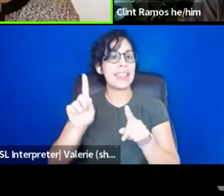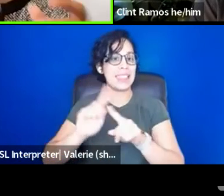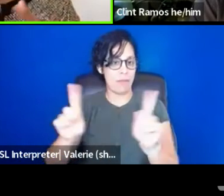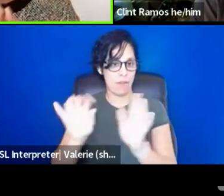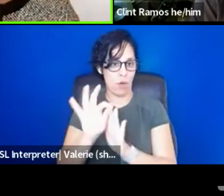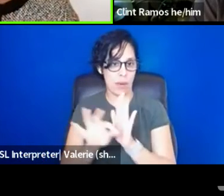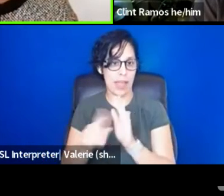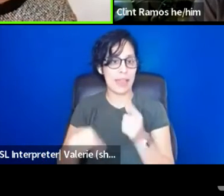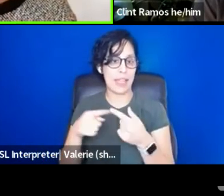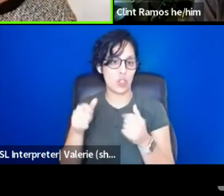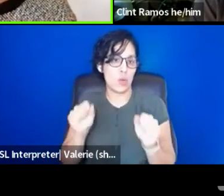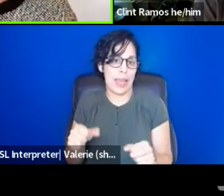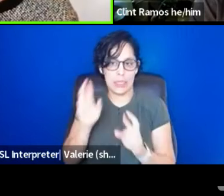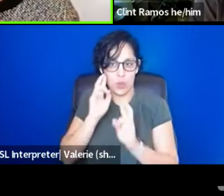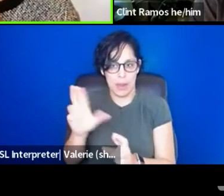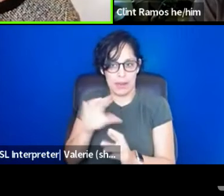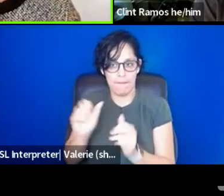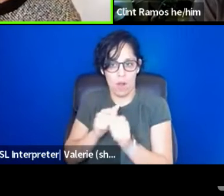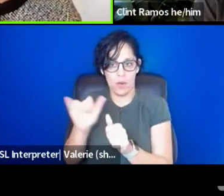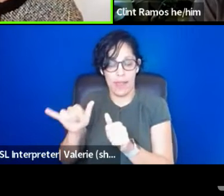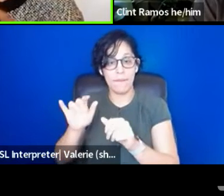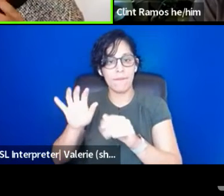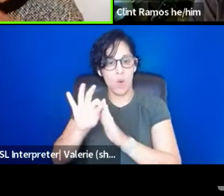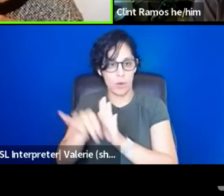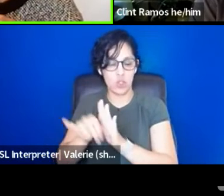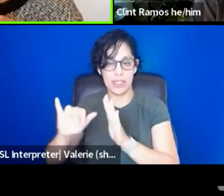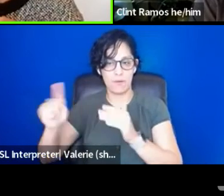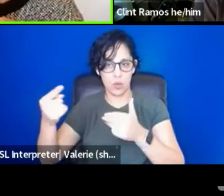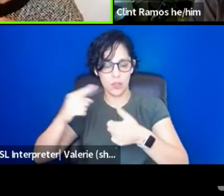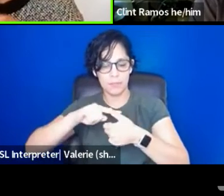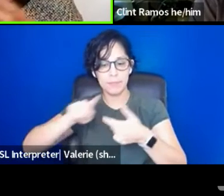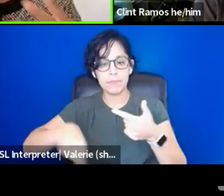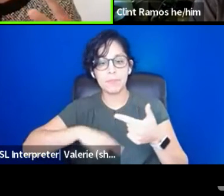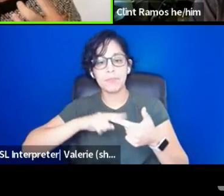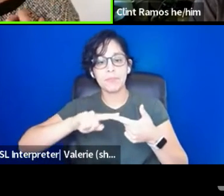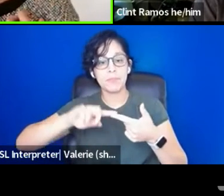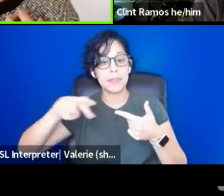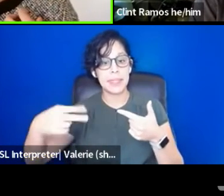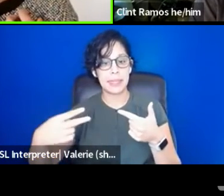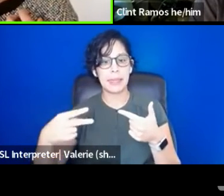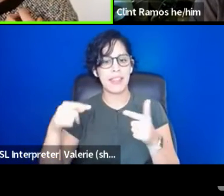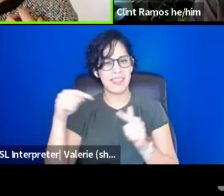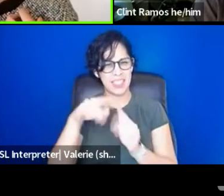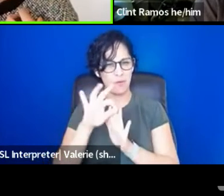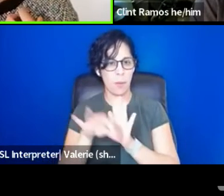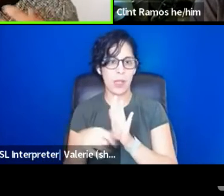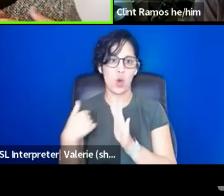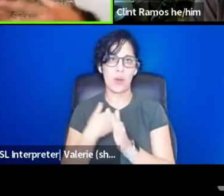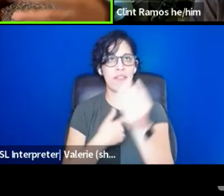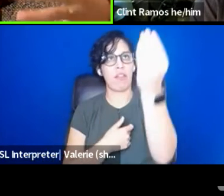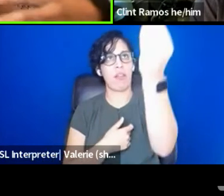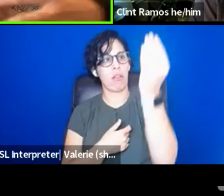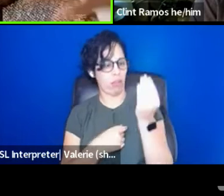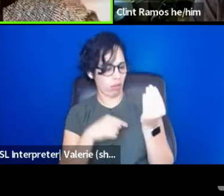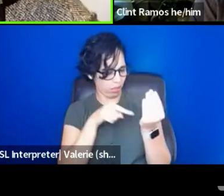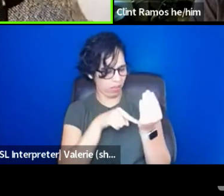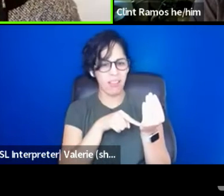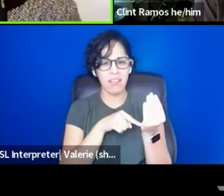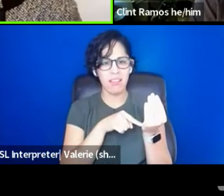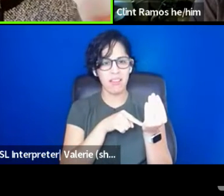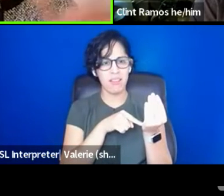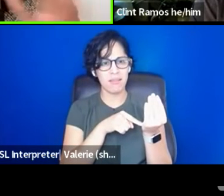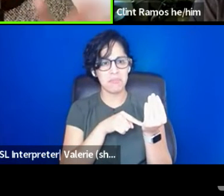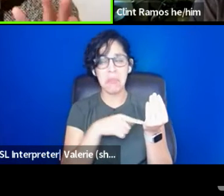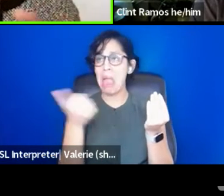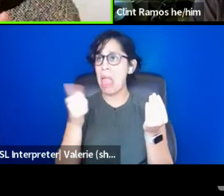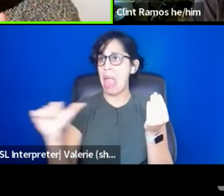respect that formula, right? That's first of all. Second of all, this formula that we've received, that almost